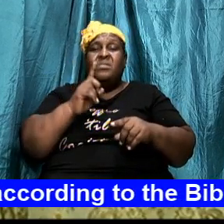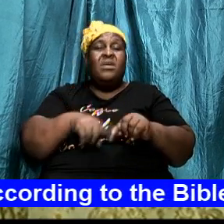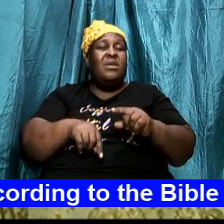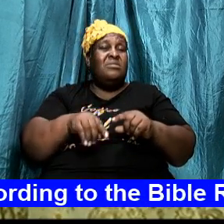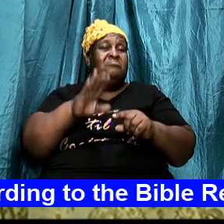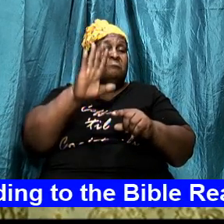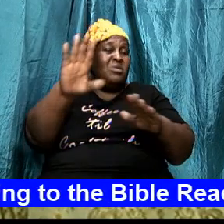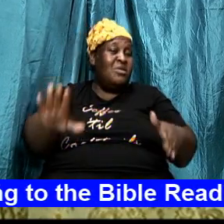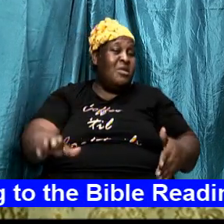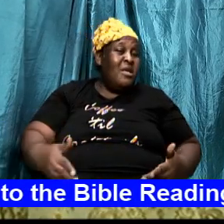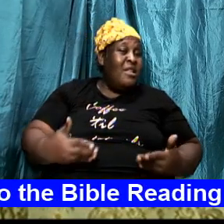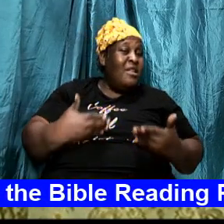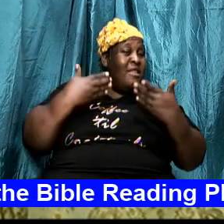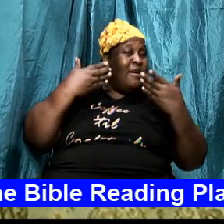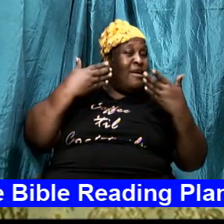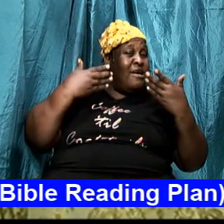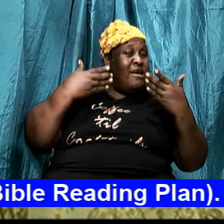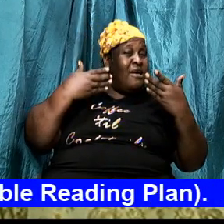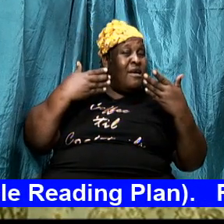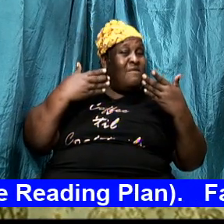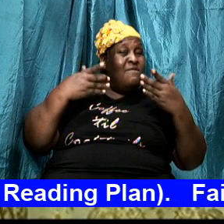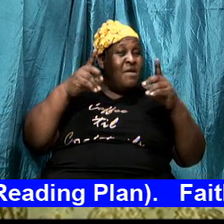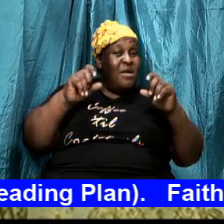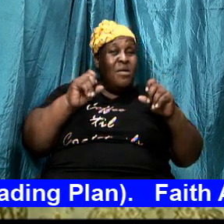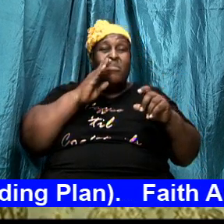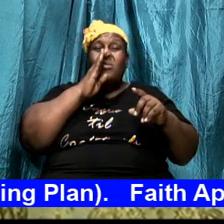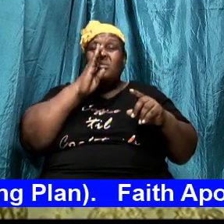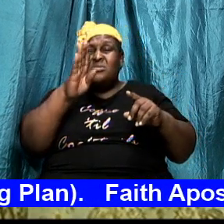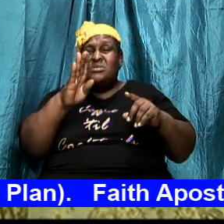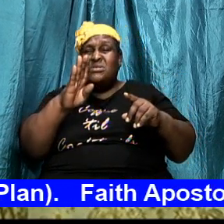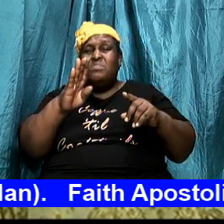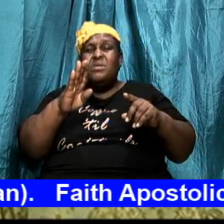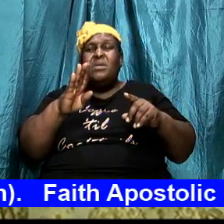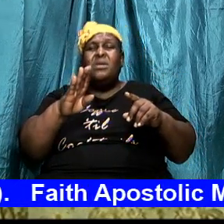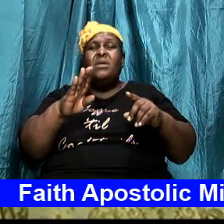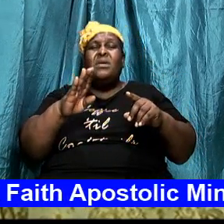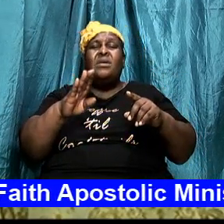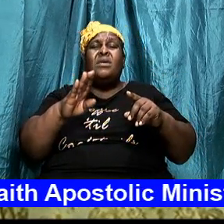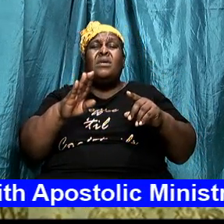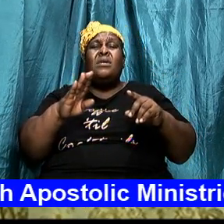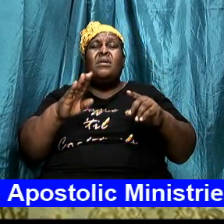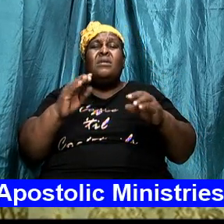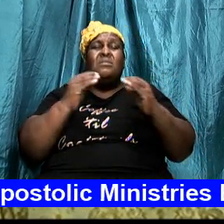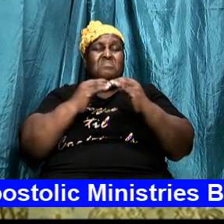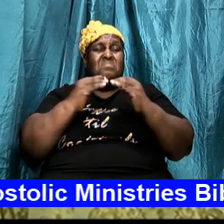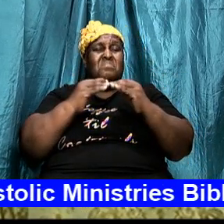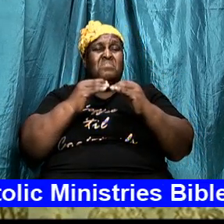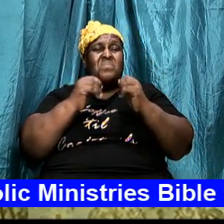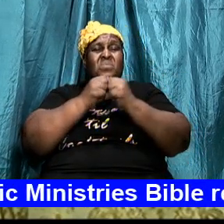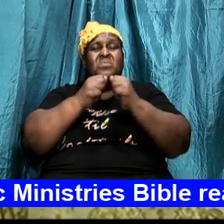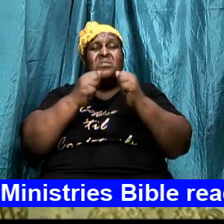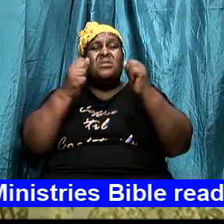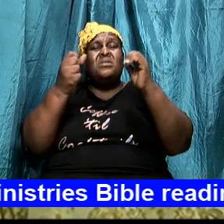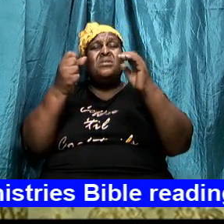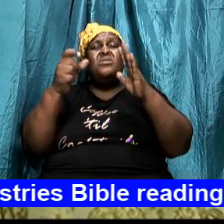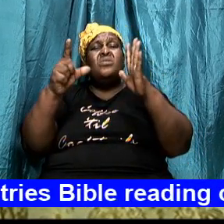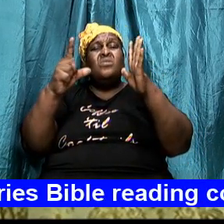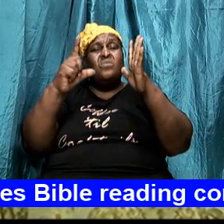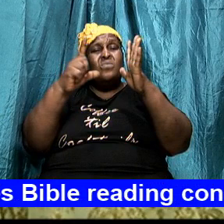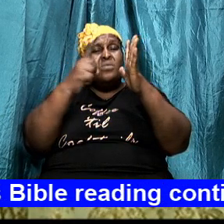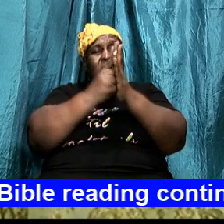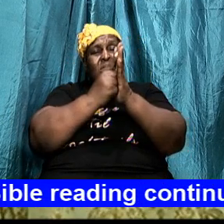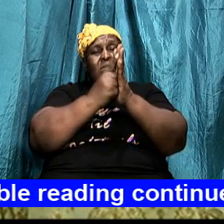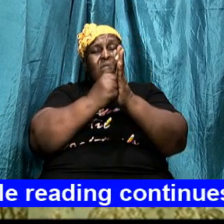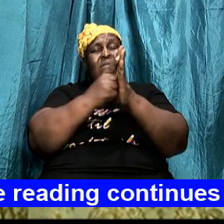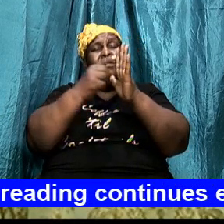your life must be aligned with the principles and the statutes of God God bless us